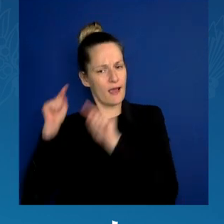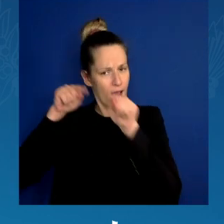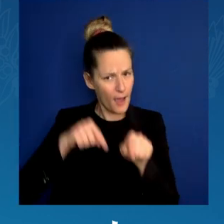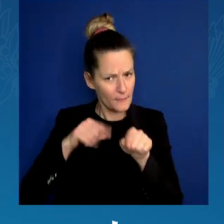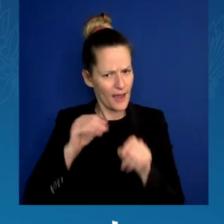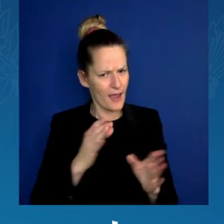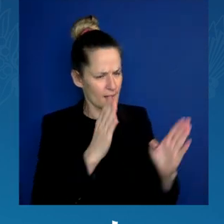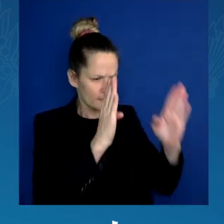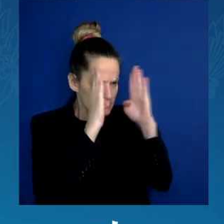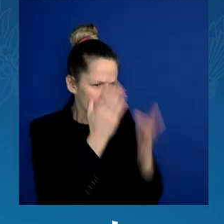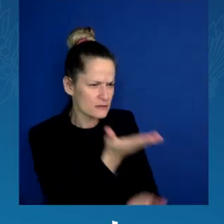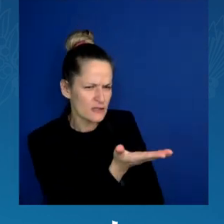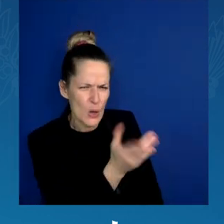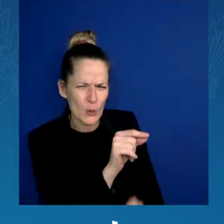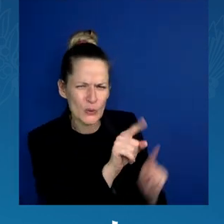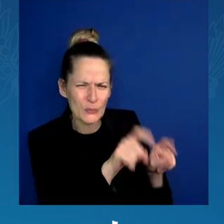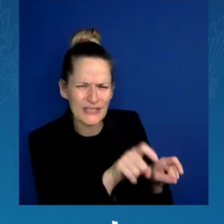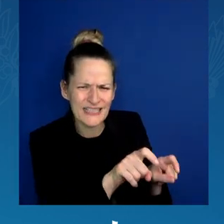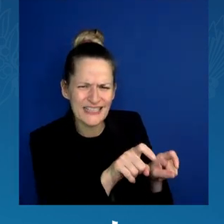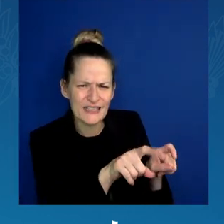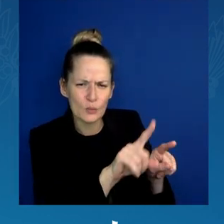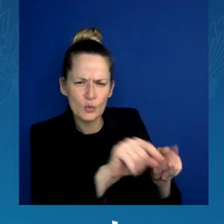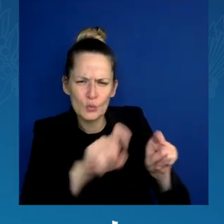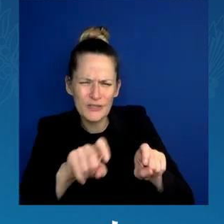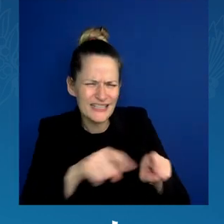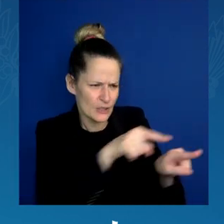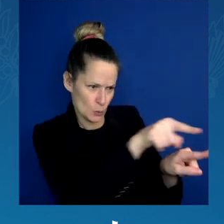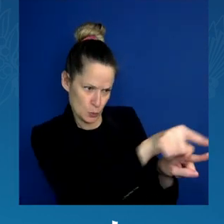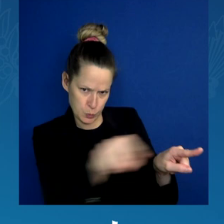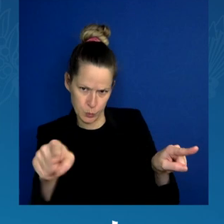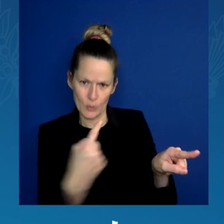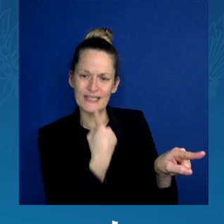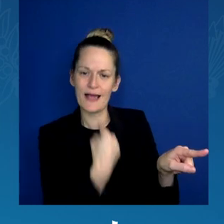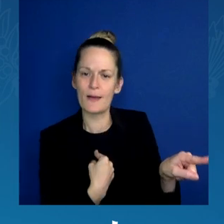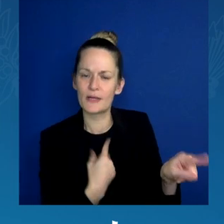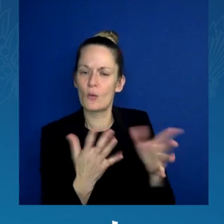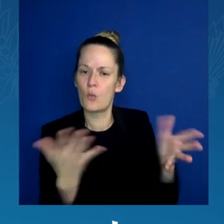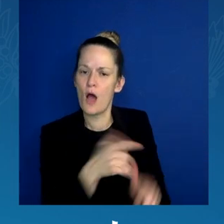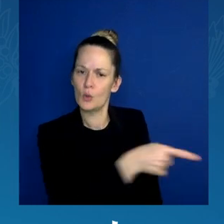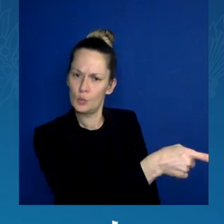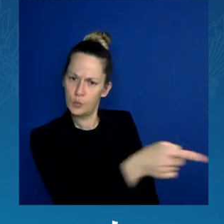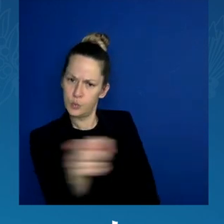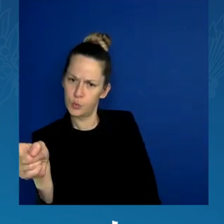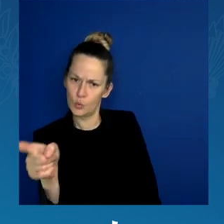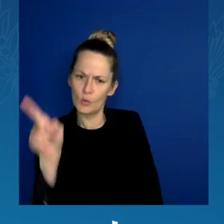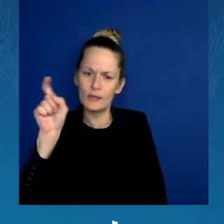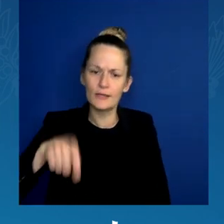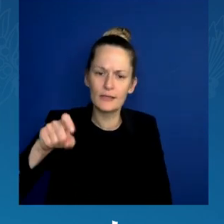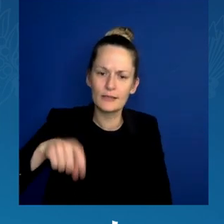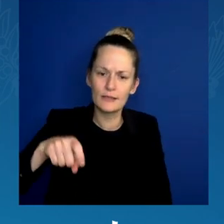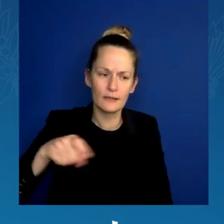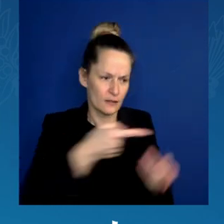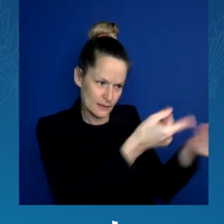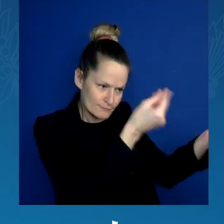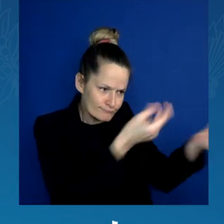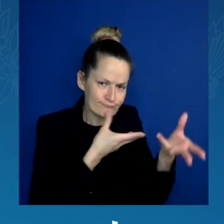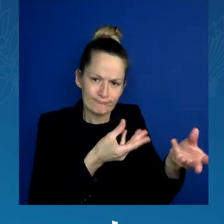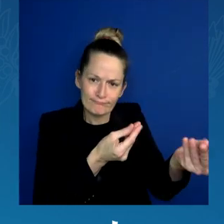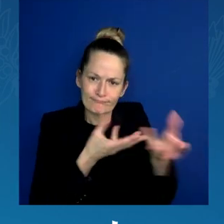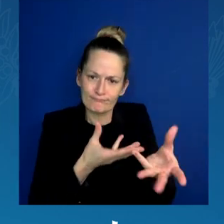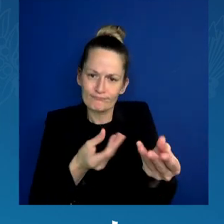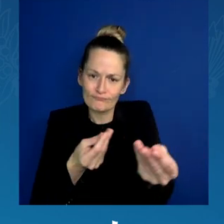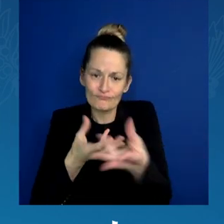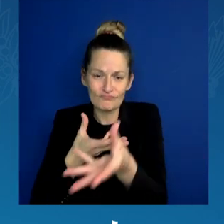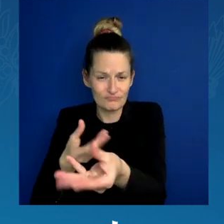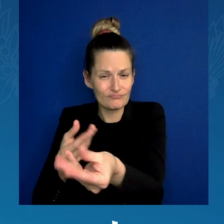telling us what they need. And I will tell you for the young leaders who are here, I'm counting on you to be